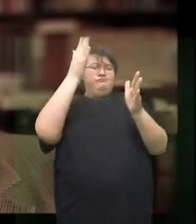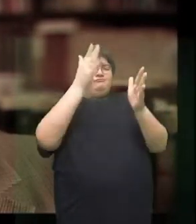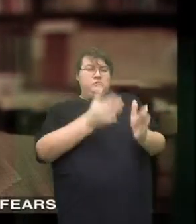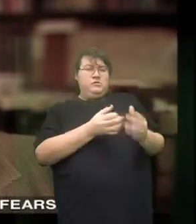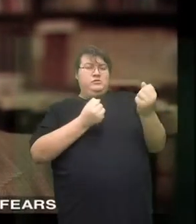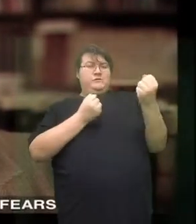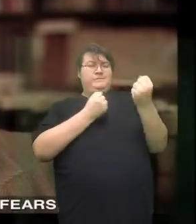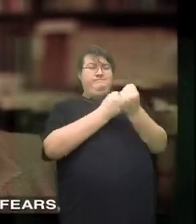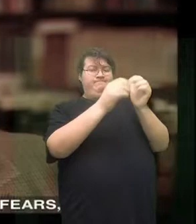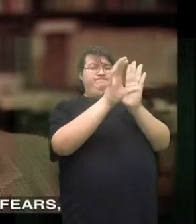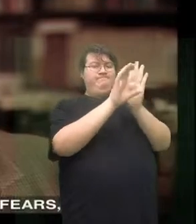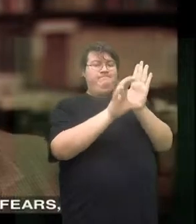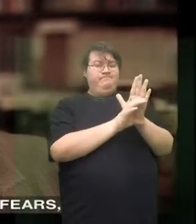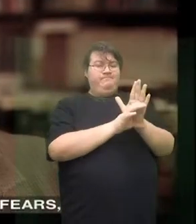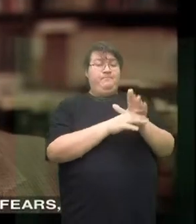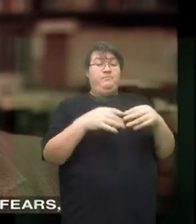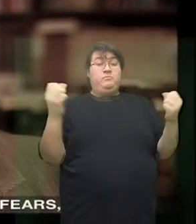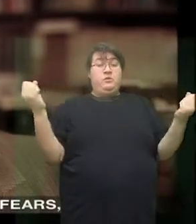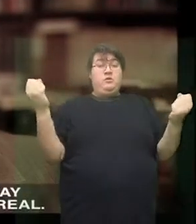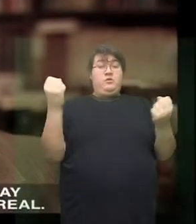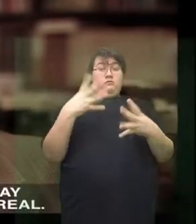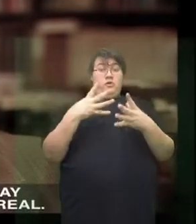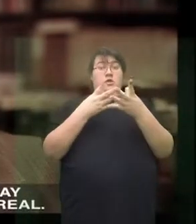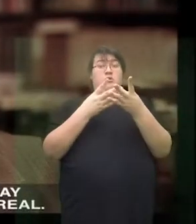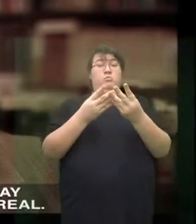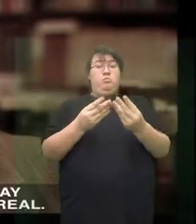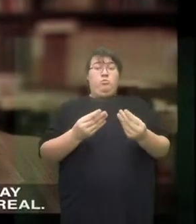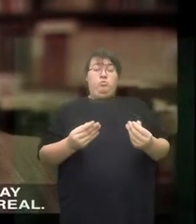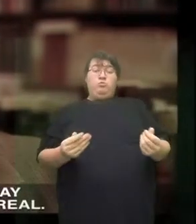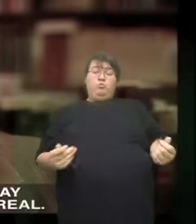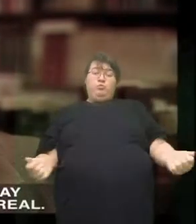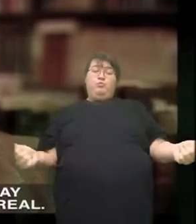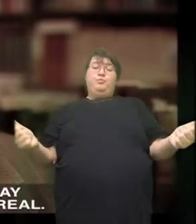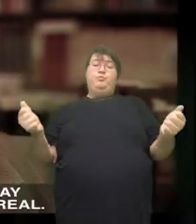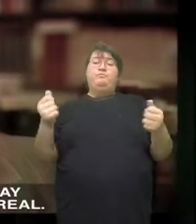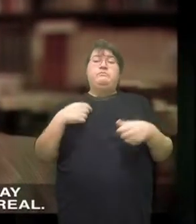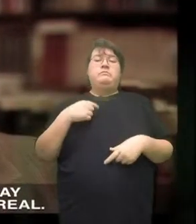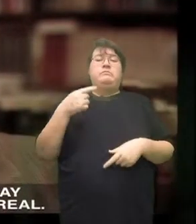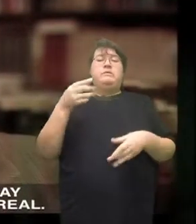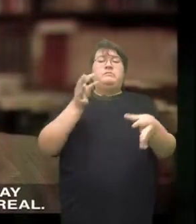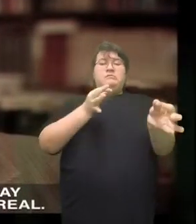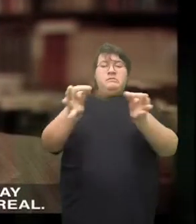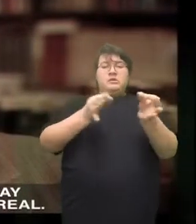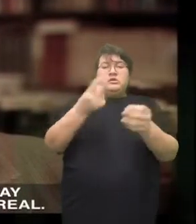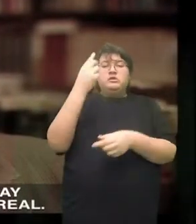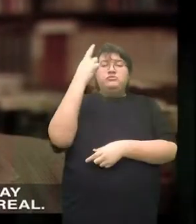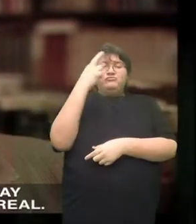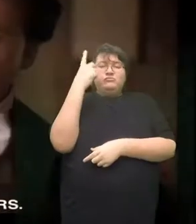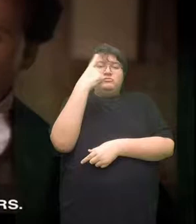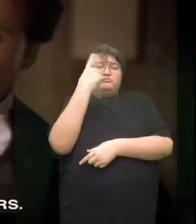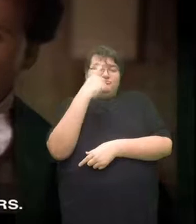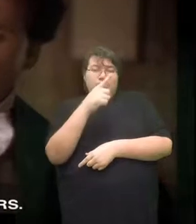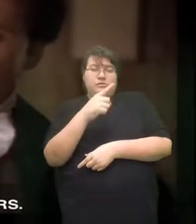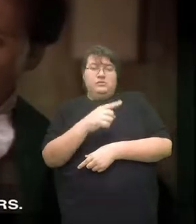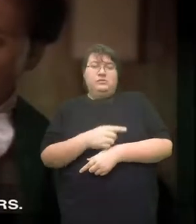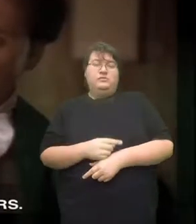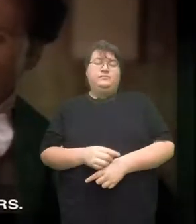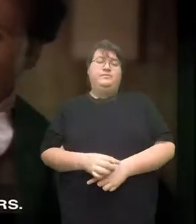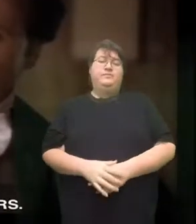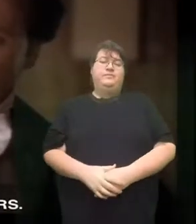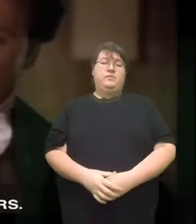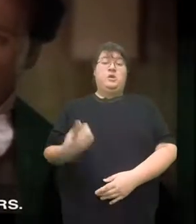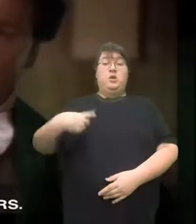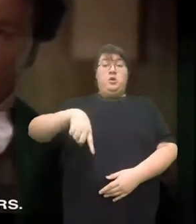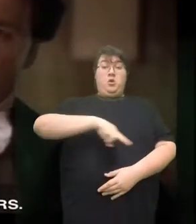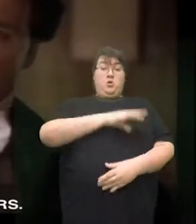Constitution, not only to calm those fears, but to explain the way in which they were unreal. Remember,